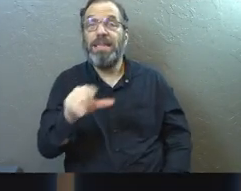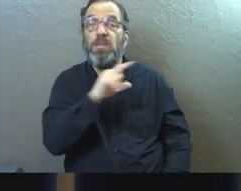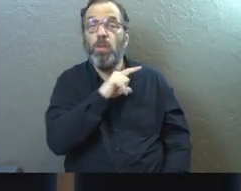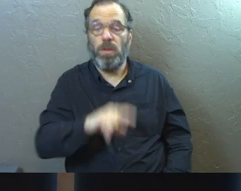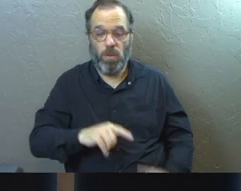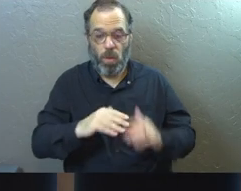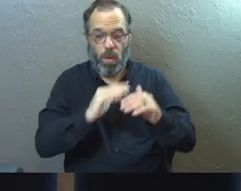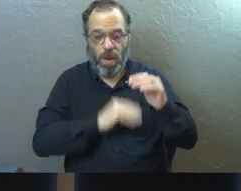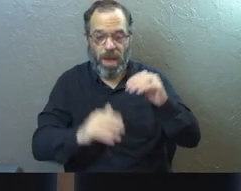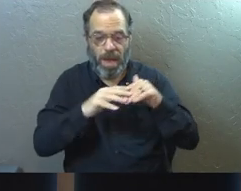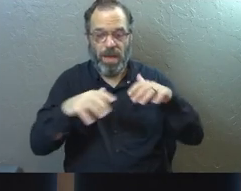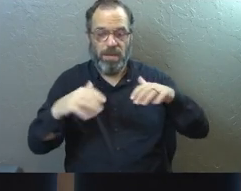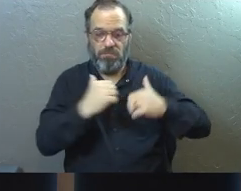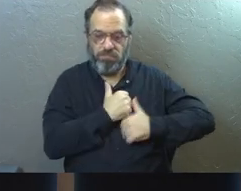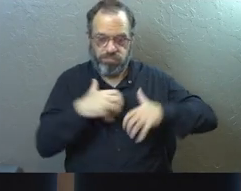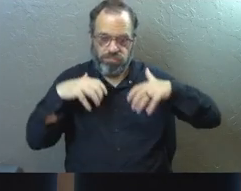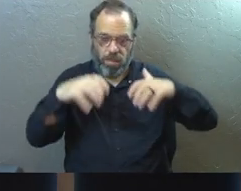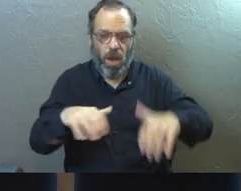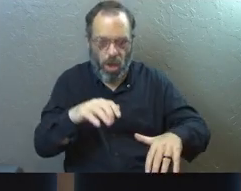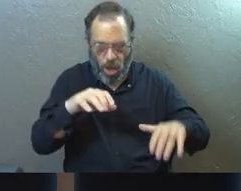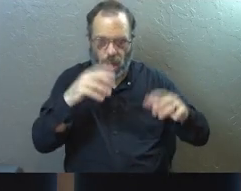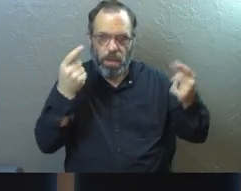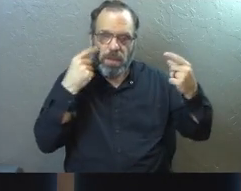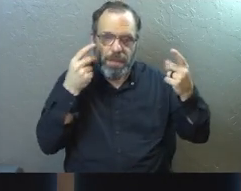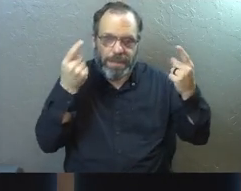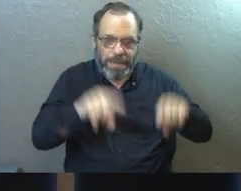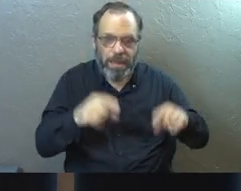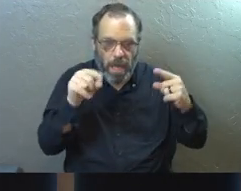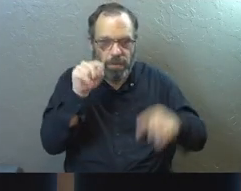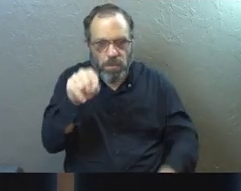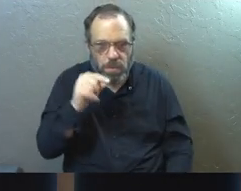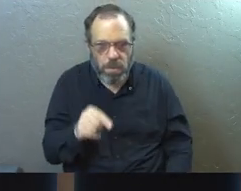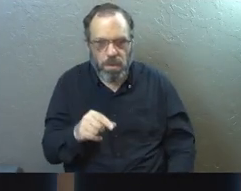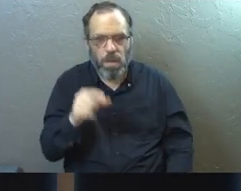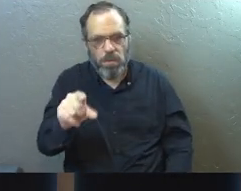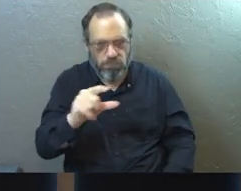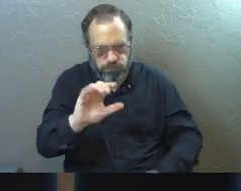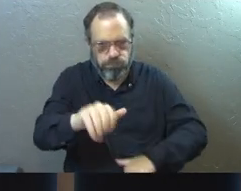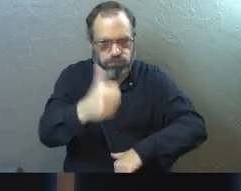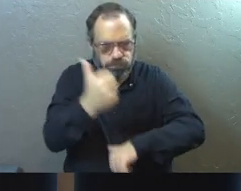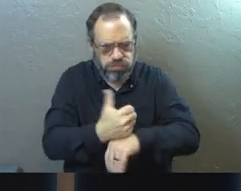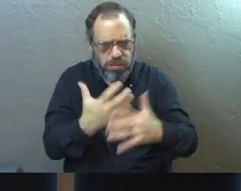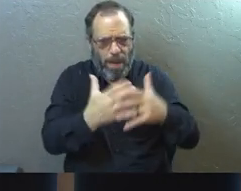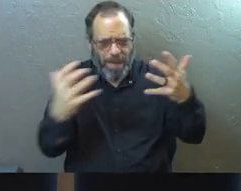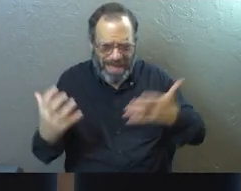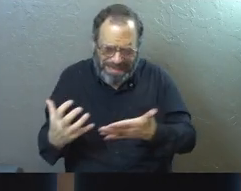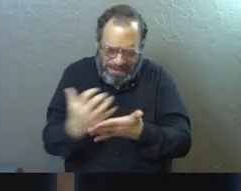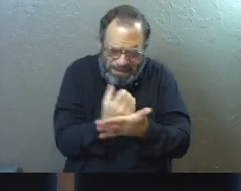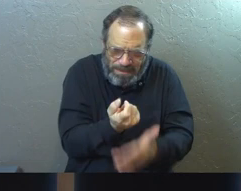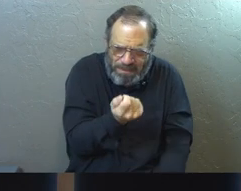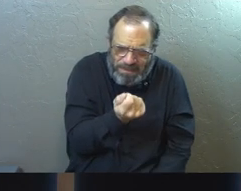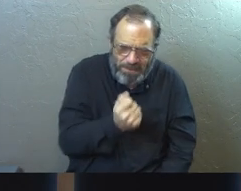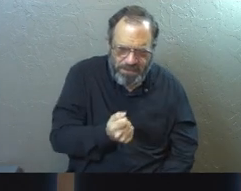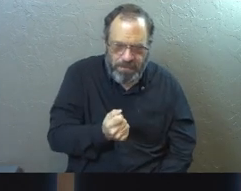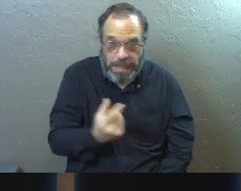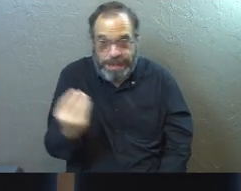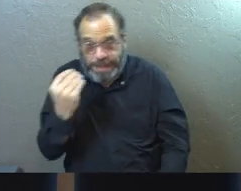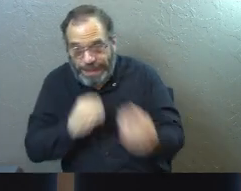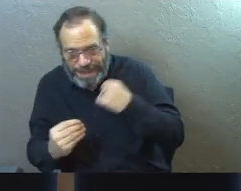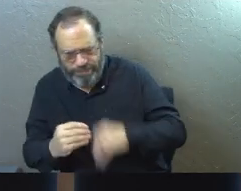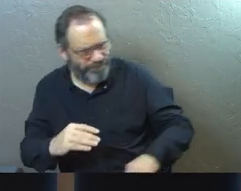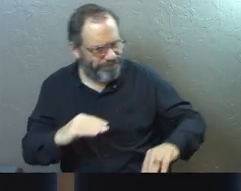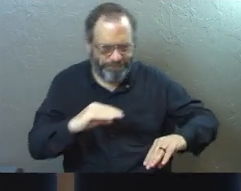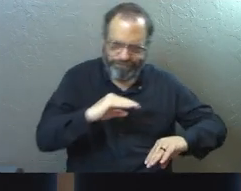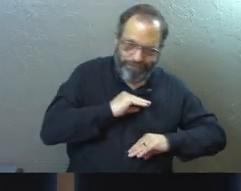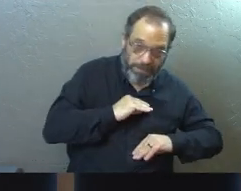is what the Lord of heaven's armies says. Look at what's happening to you. You have planted much but harvest little. You eat but